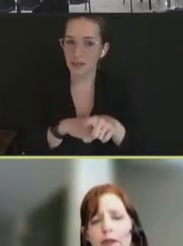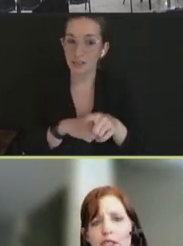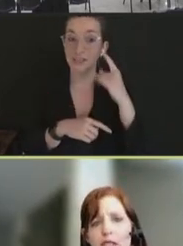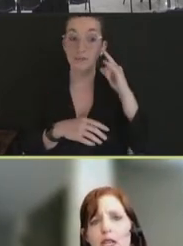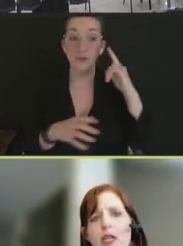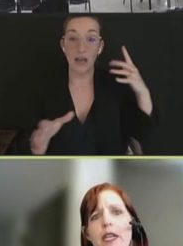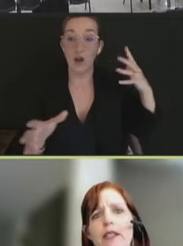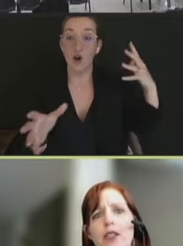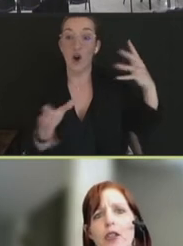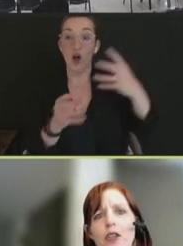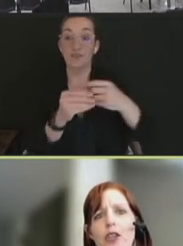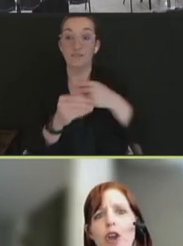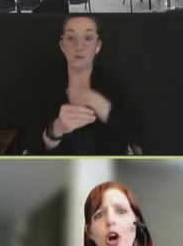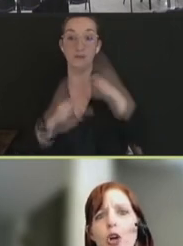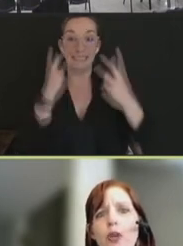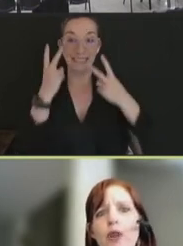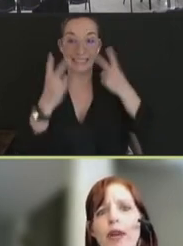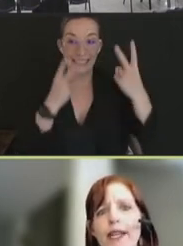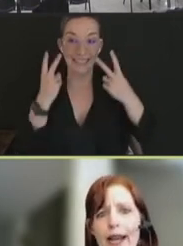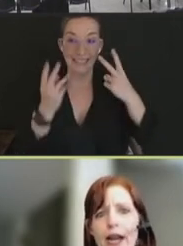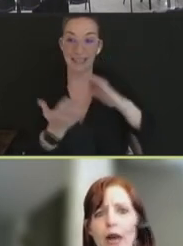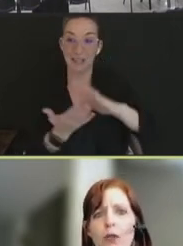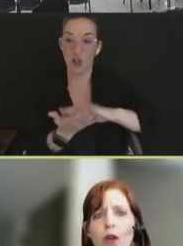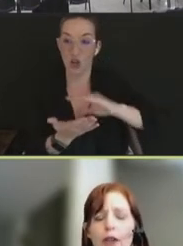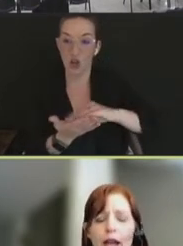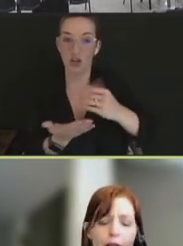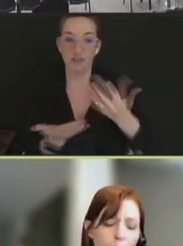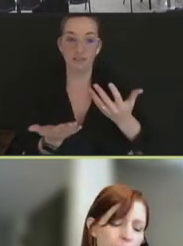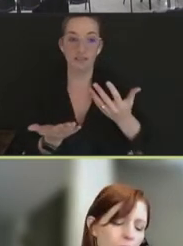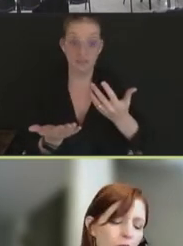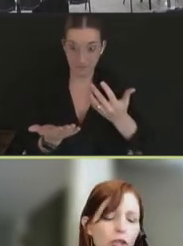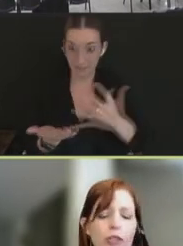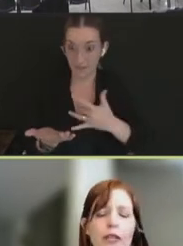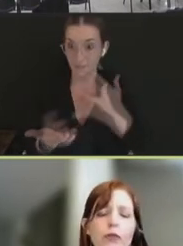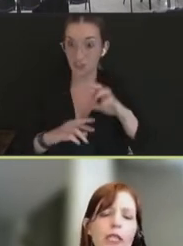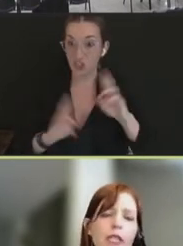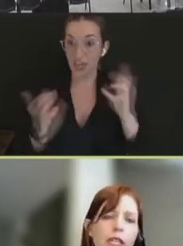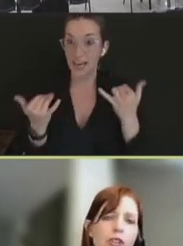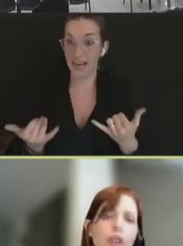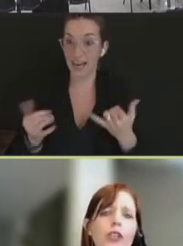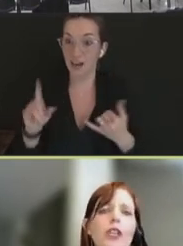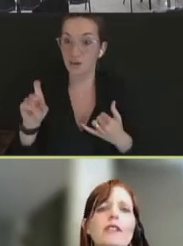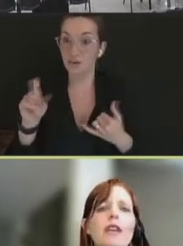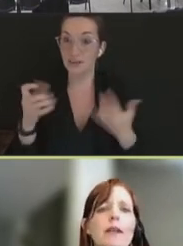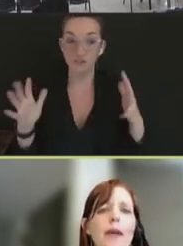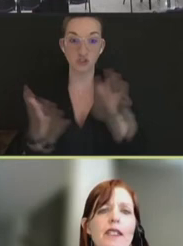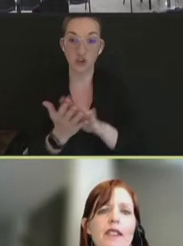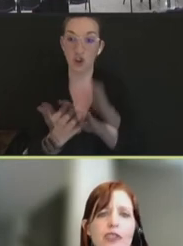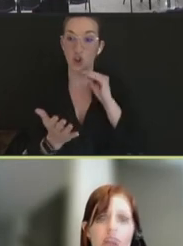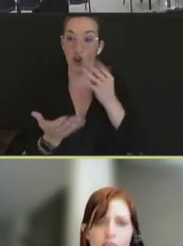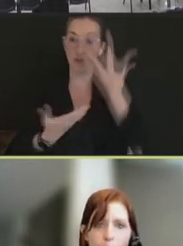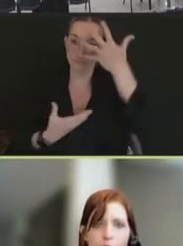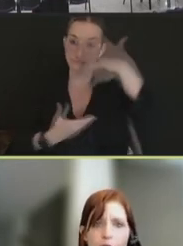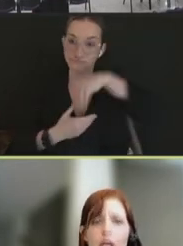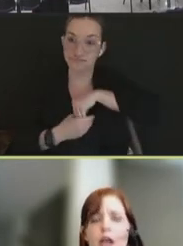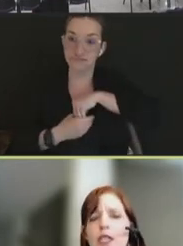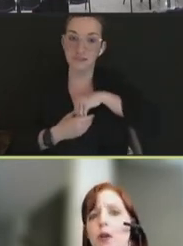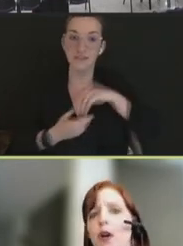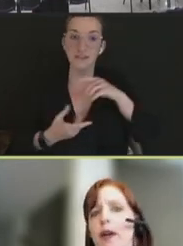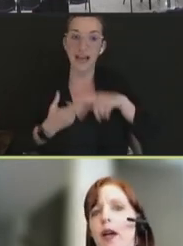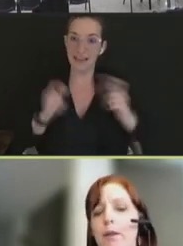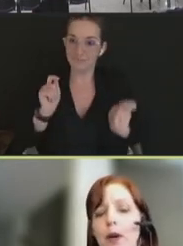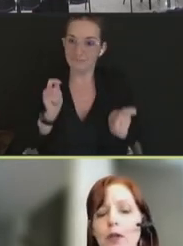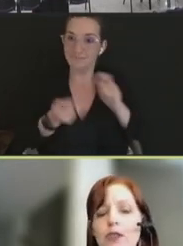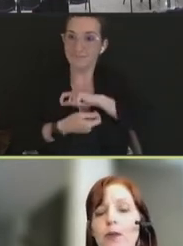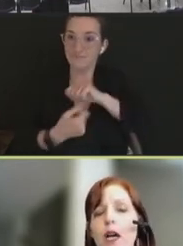things that we've seen and learned, are we ready now? Have we learned and really internalized that and made decisions differently? And